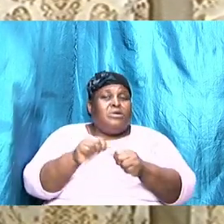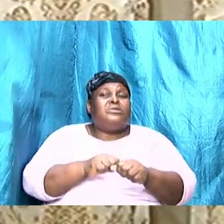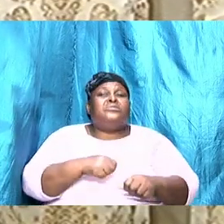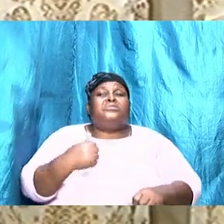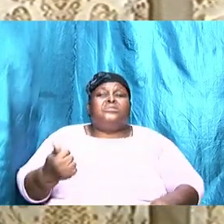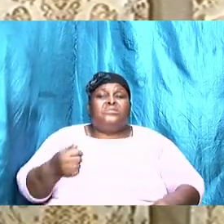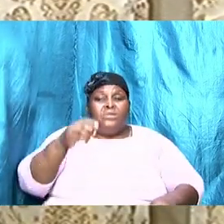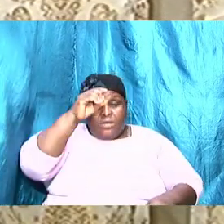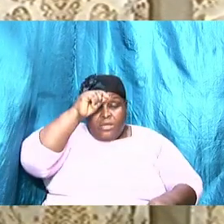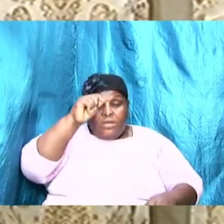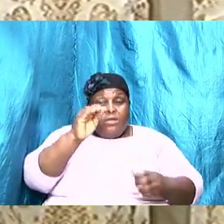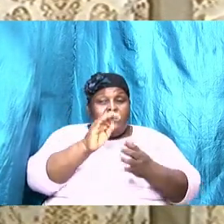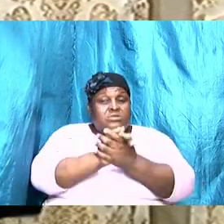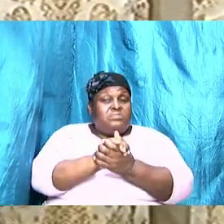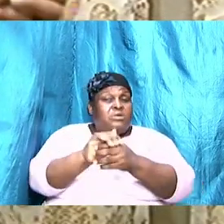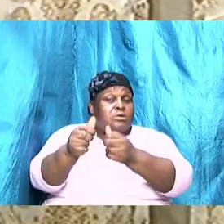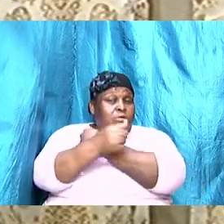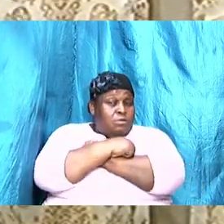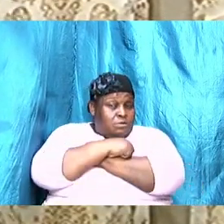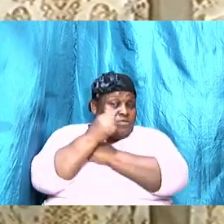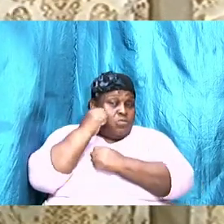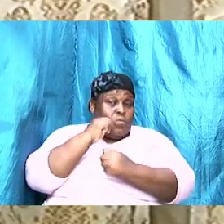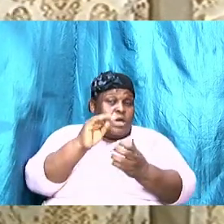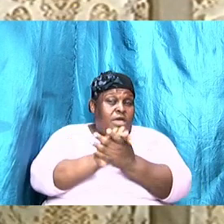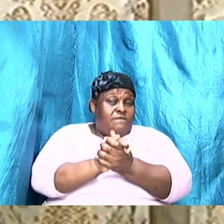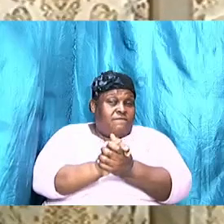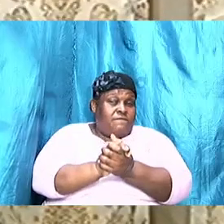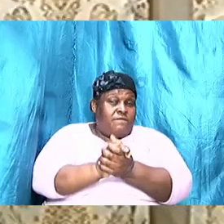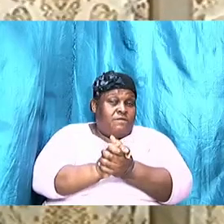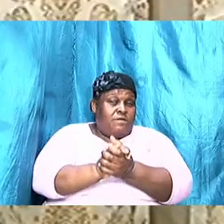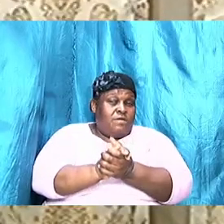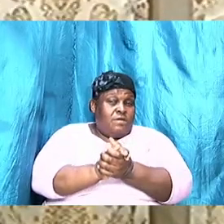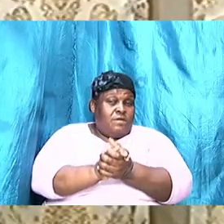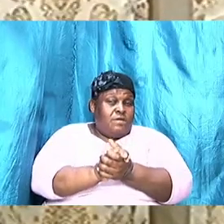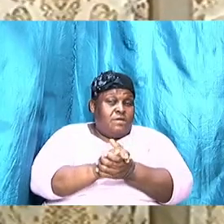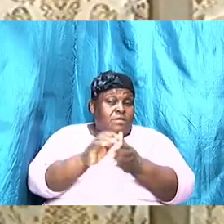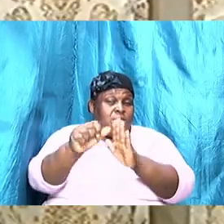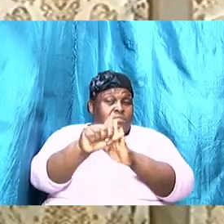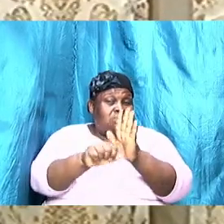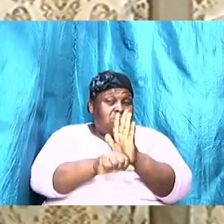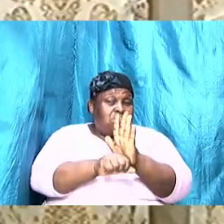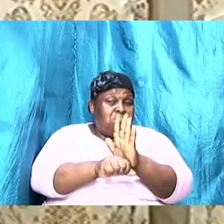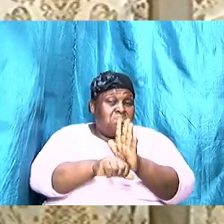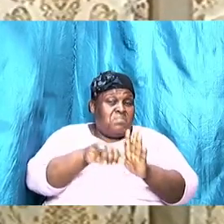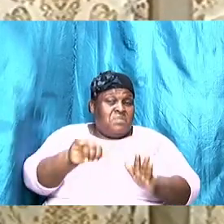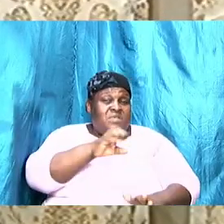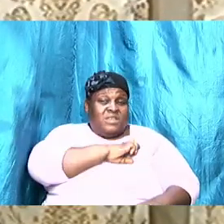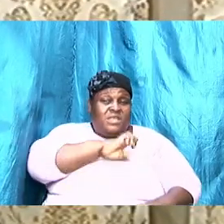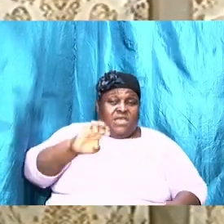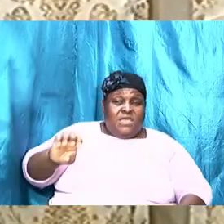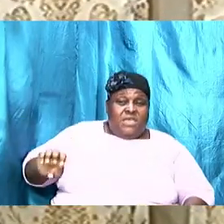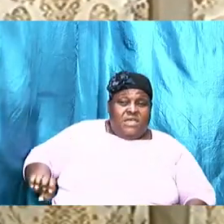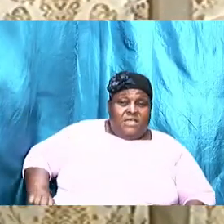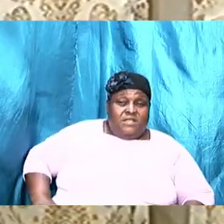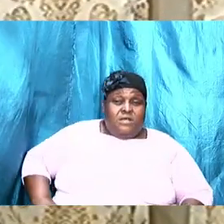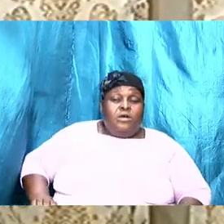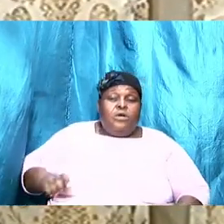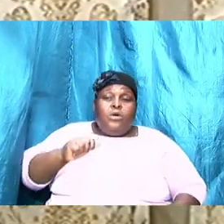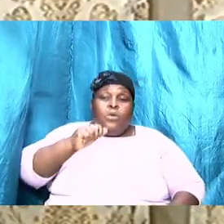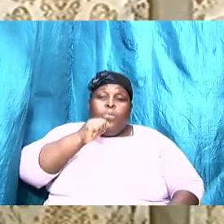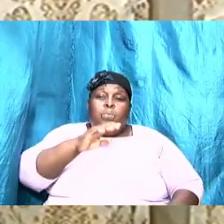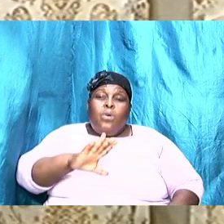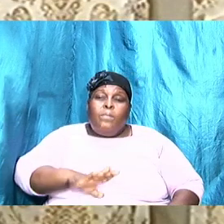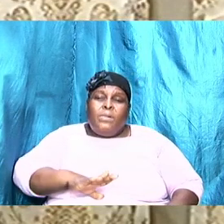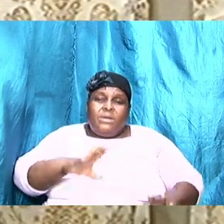wives. Other scriptures tell that the elderly women, that they teach the younger ones to